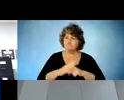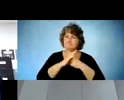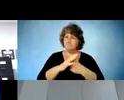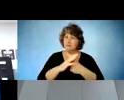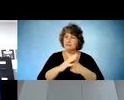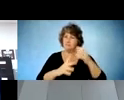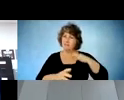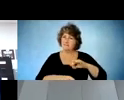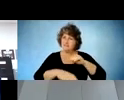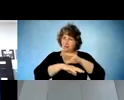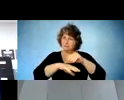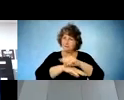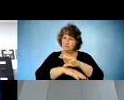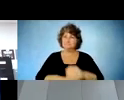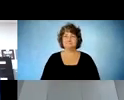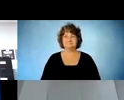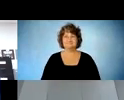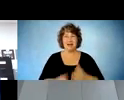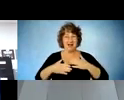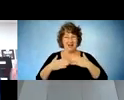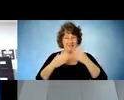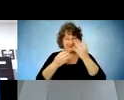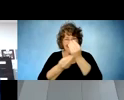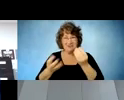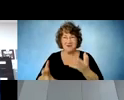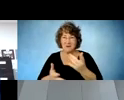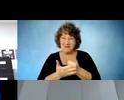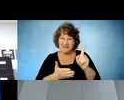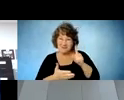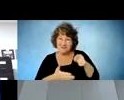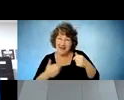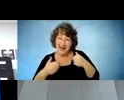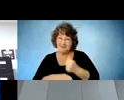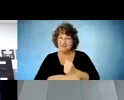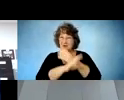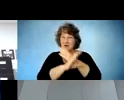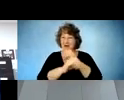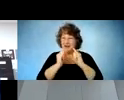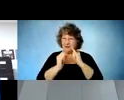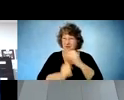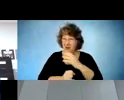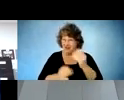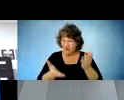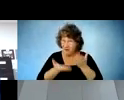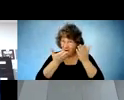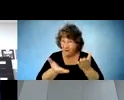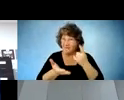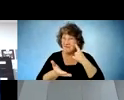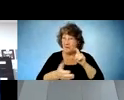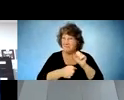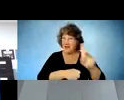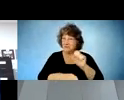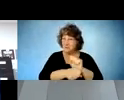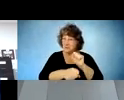i'm happy to say that last week he had a virtual interview and received a verbal offer um to return back to work